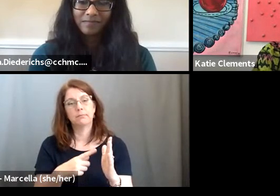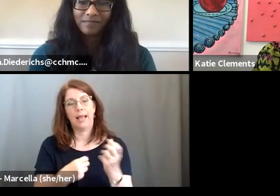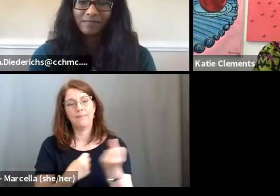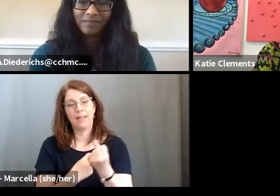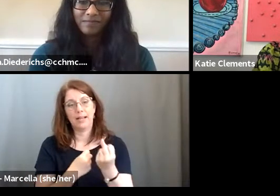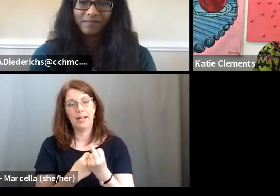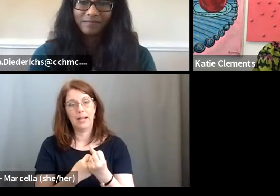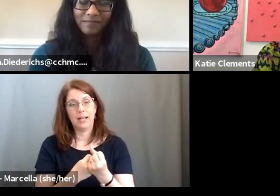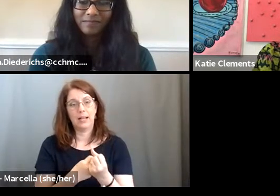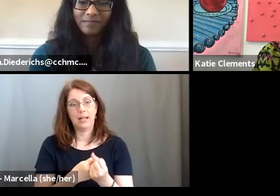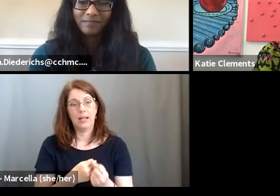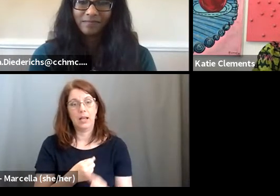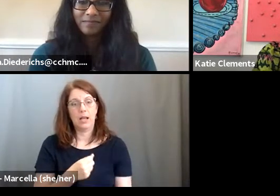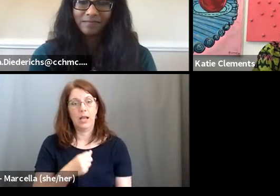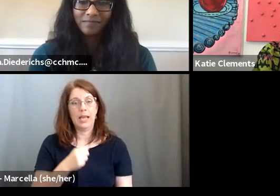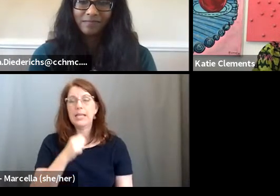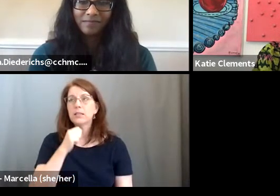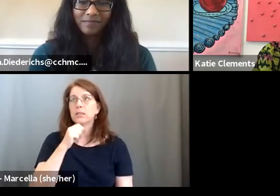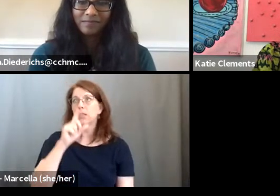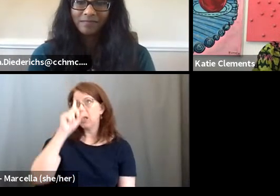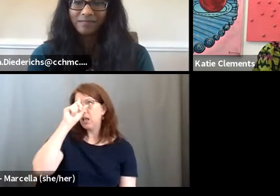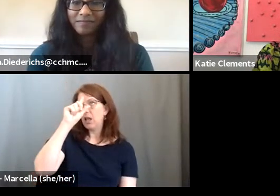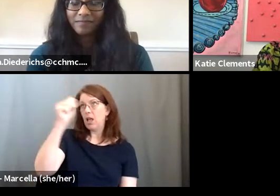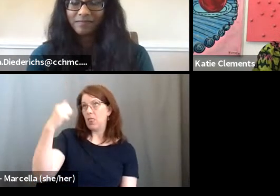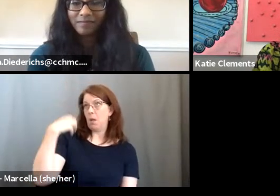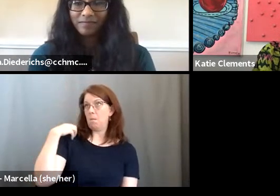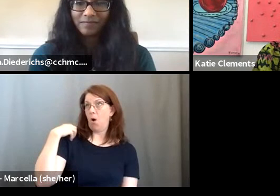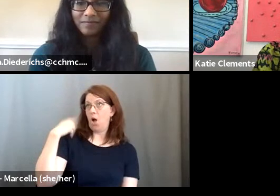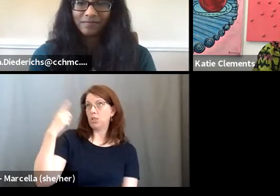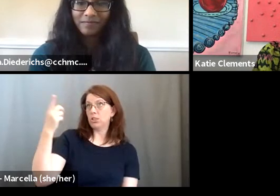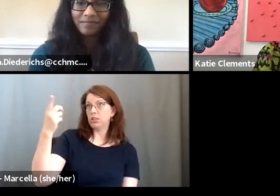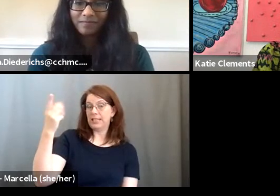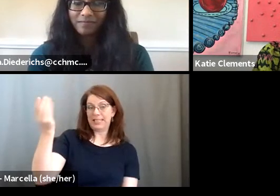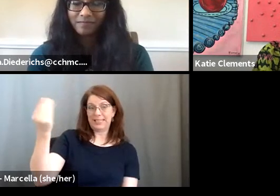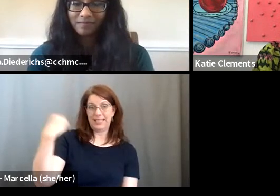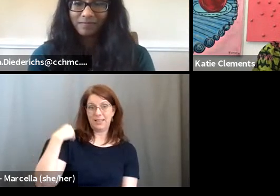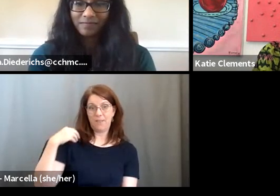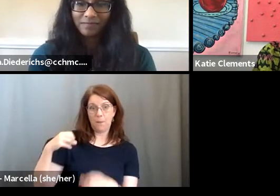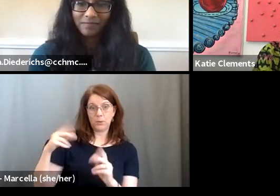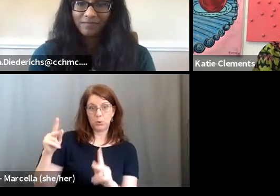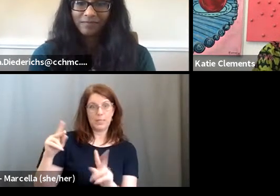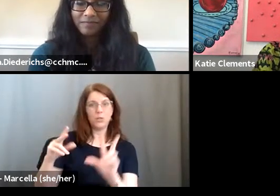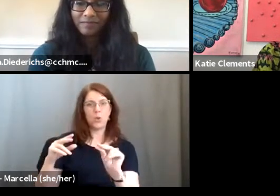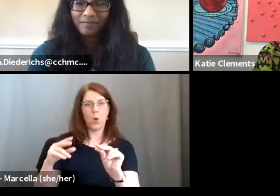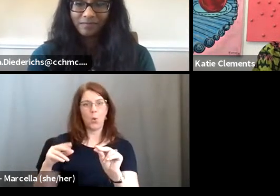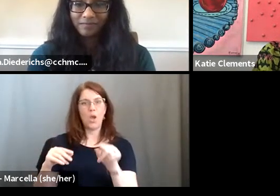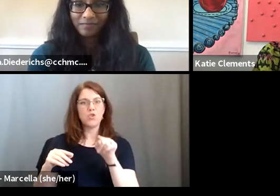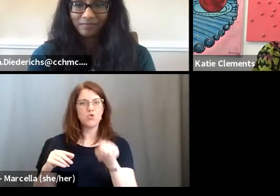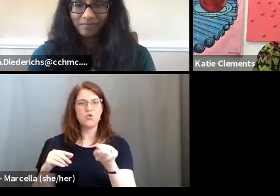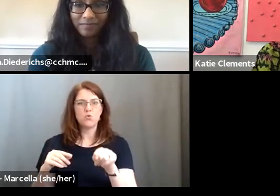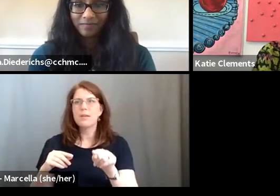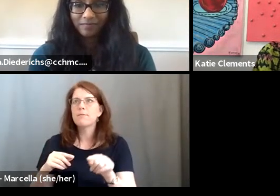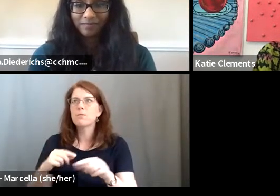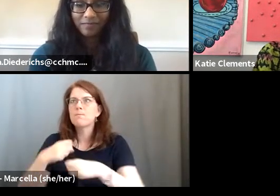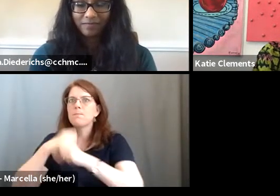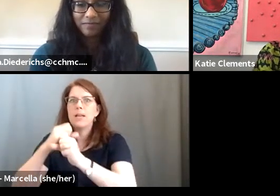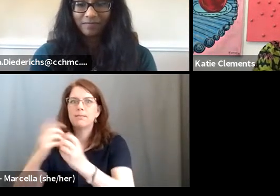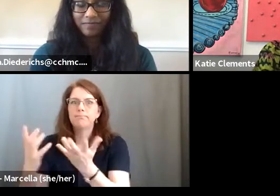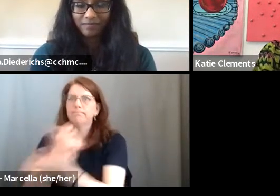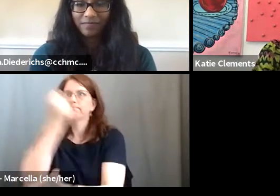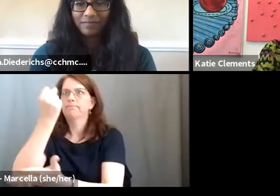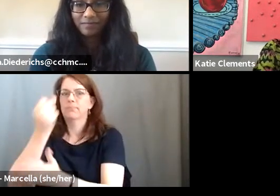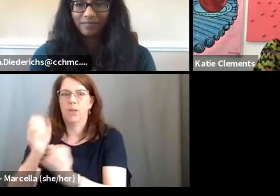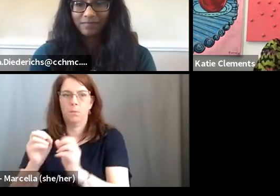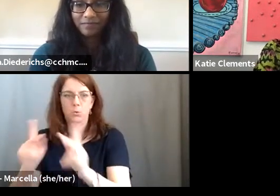yourself out there. It's not up to the boss to give you the opportunity. It's up to you to get an opportunity. So